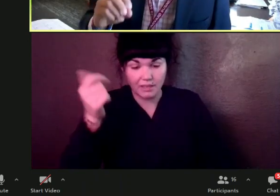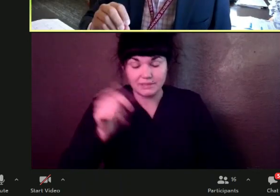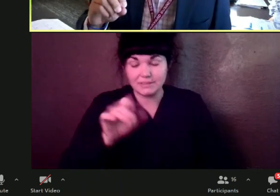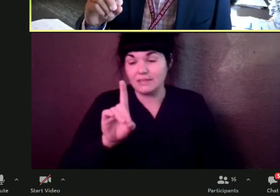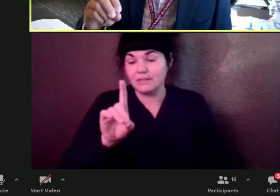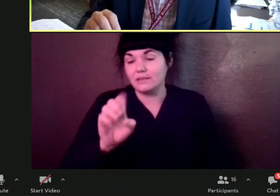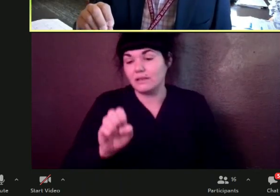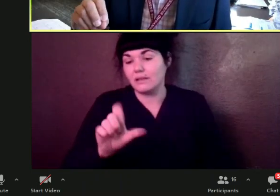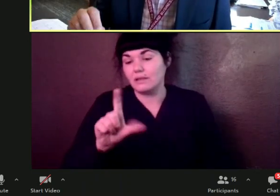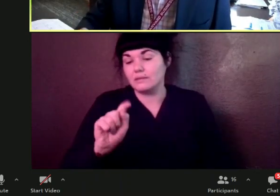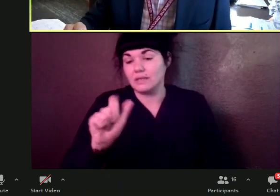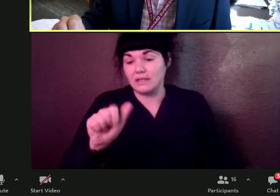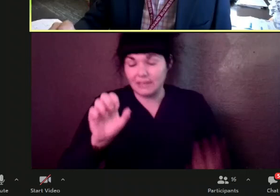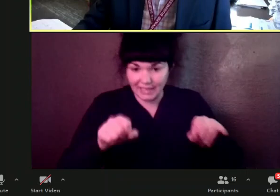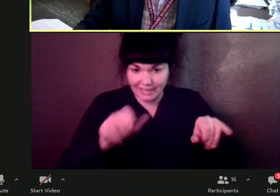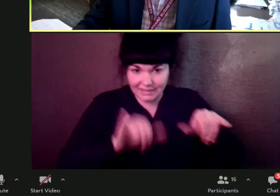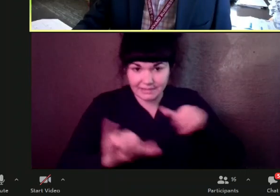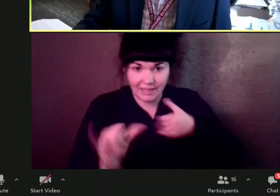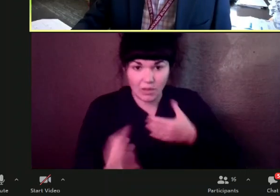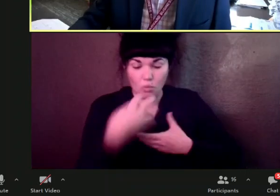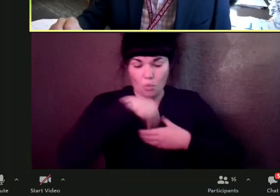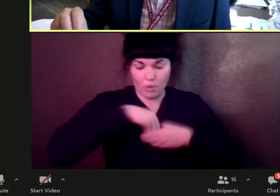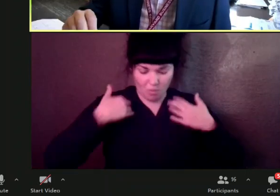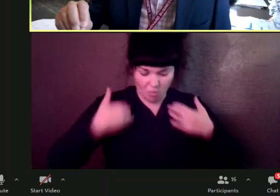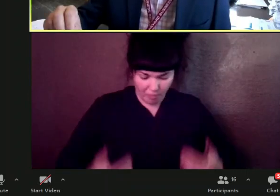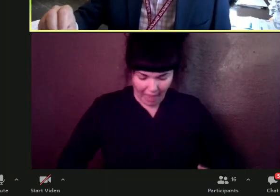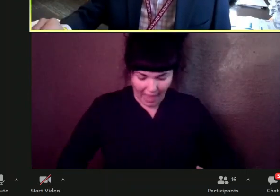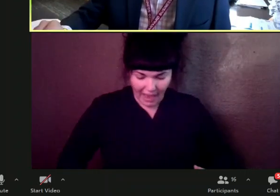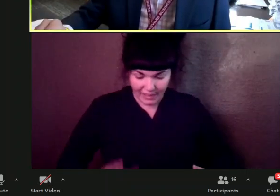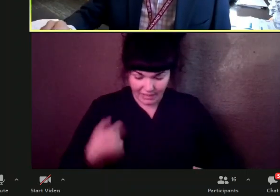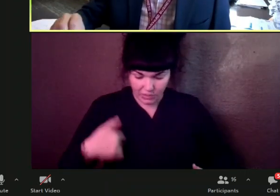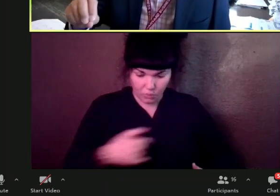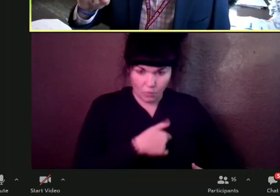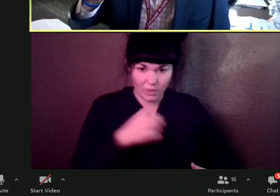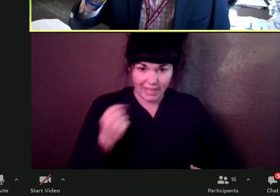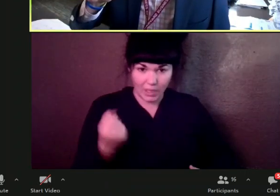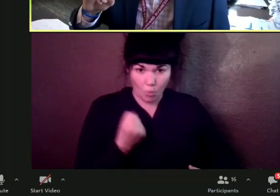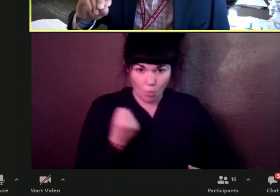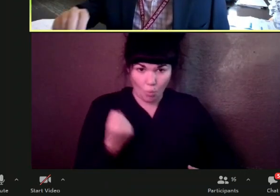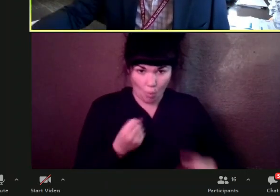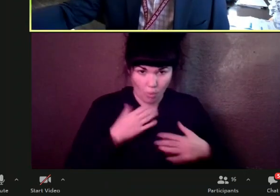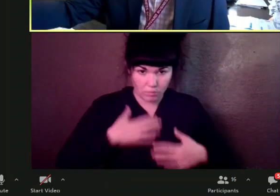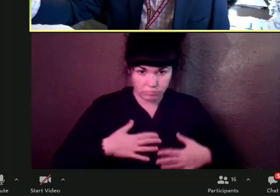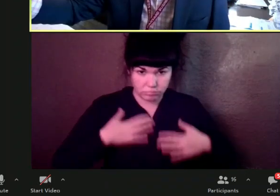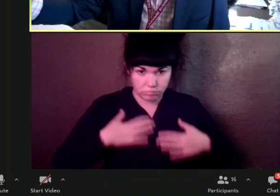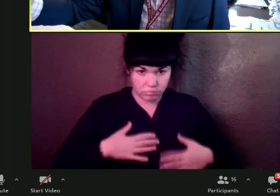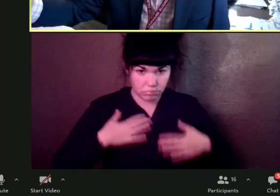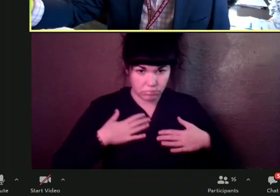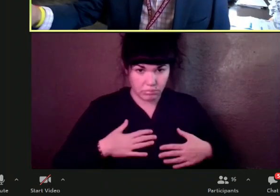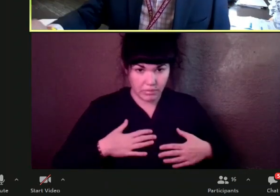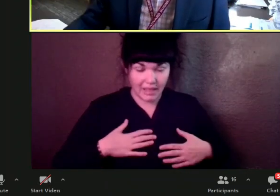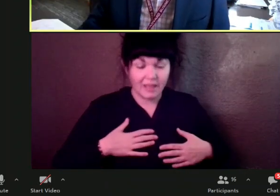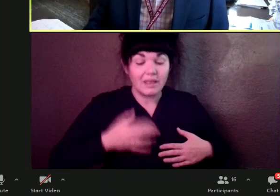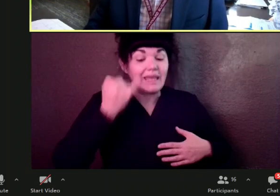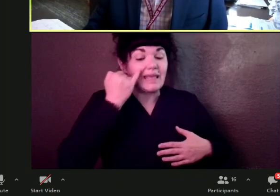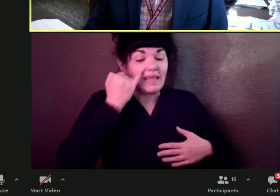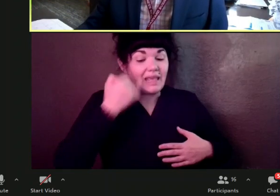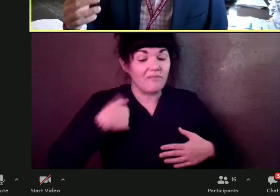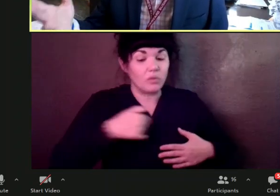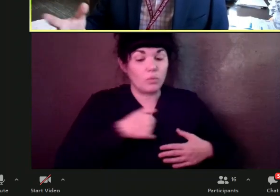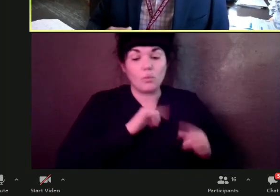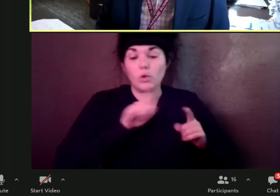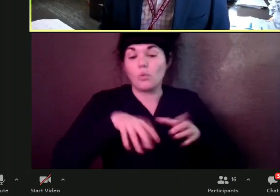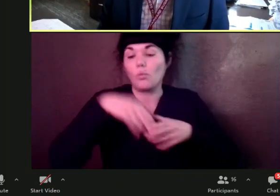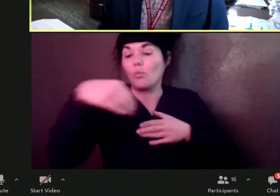that those individuals that are not vaccinated, if we are around them, we can spread it to them